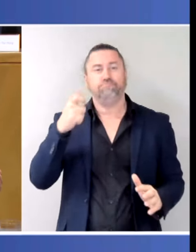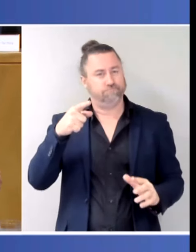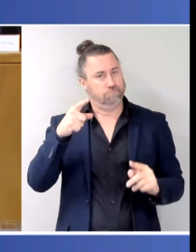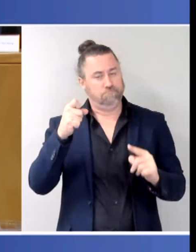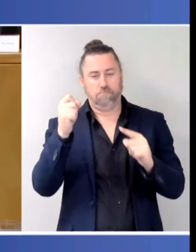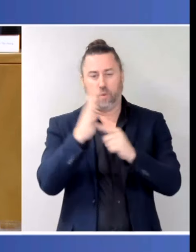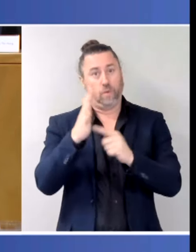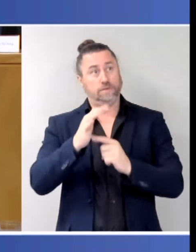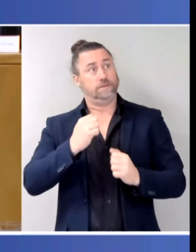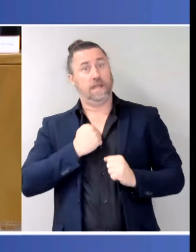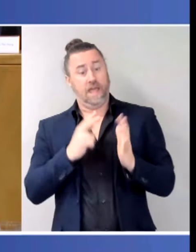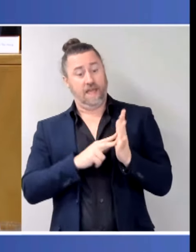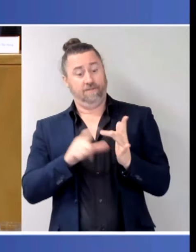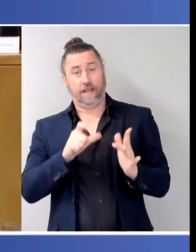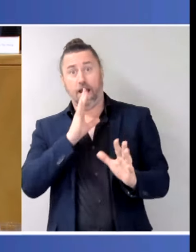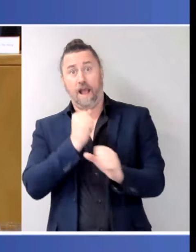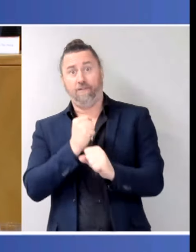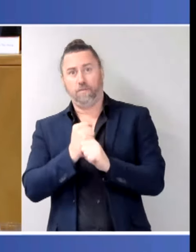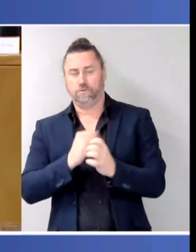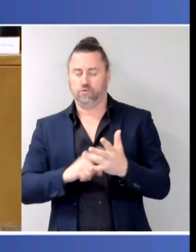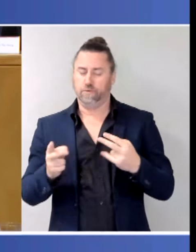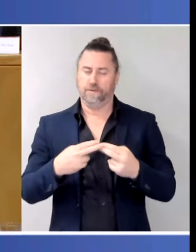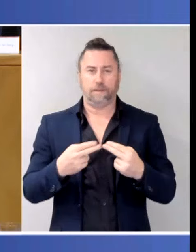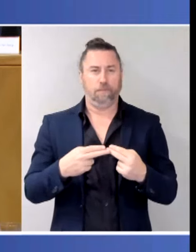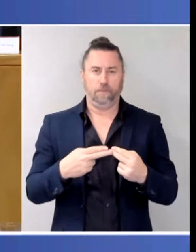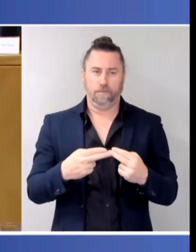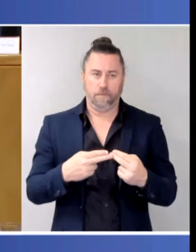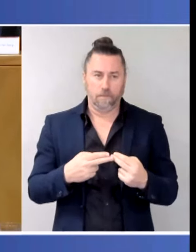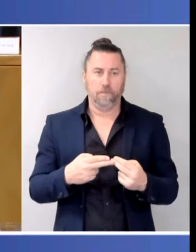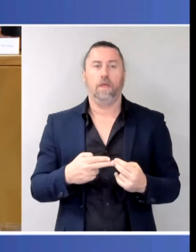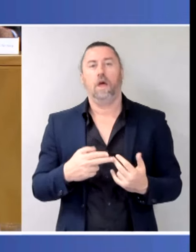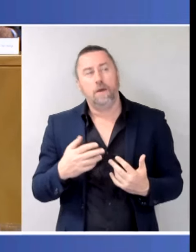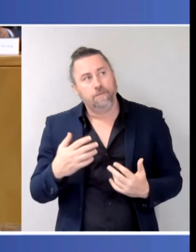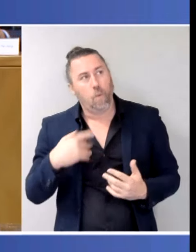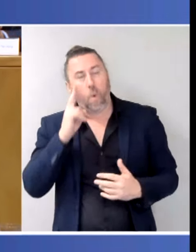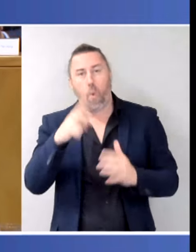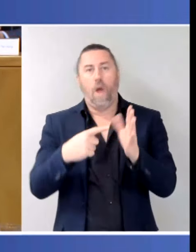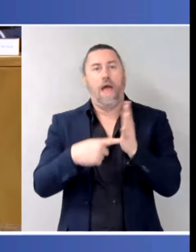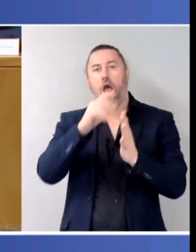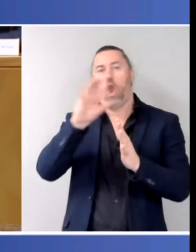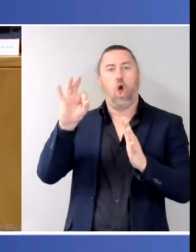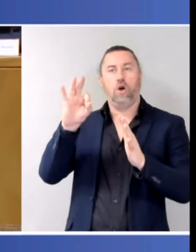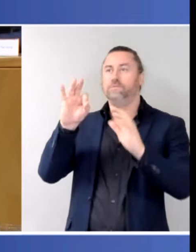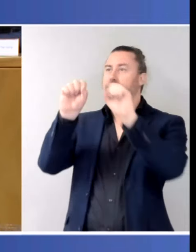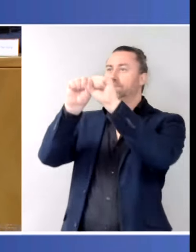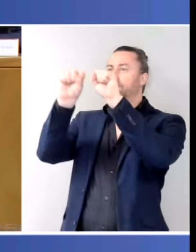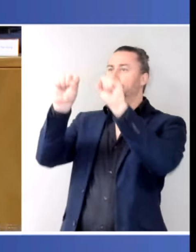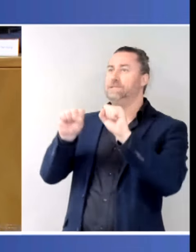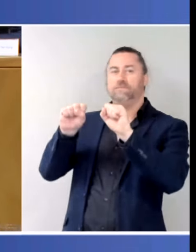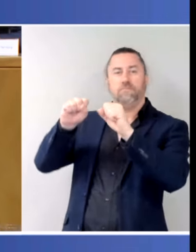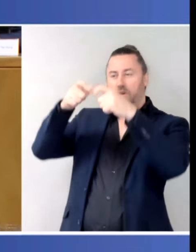and therefore we had to look at how to drive. It wasn't system change, it was how do we build a system. Because particularly for